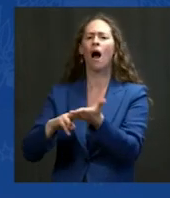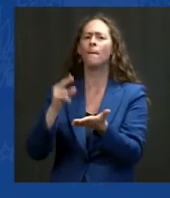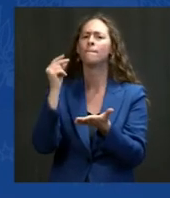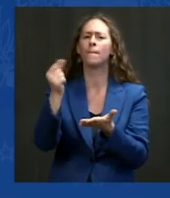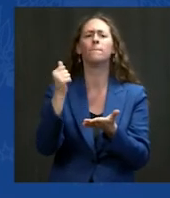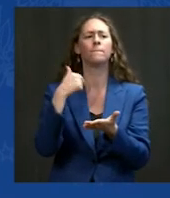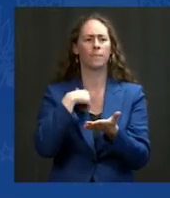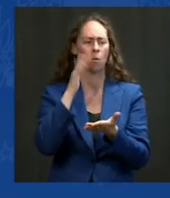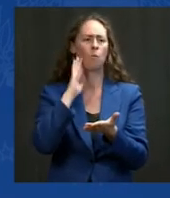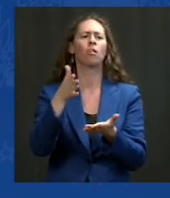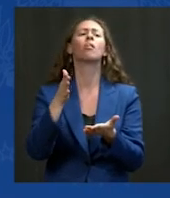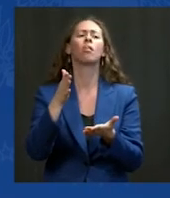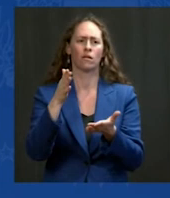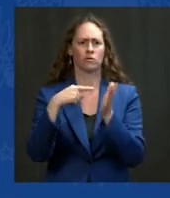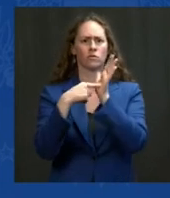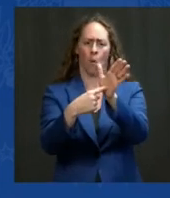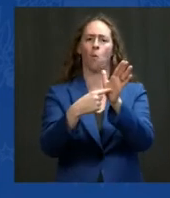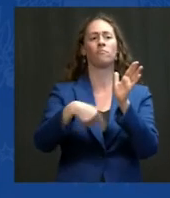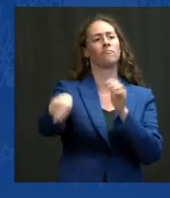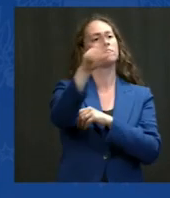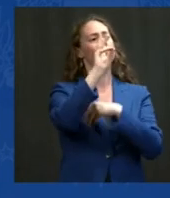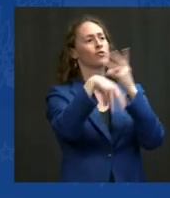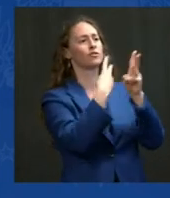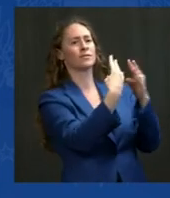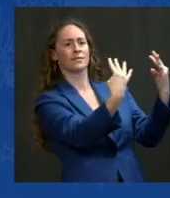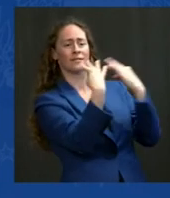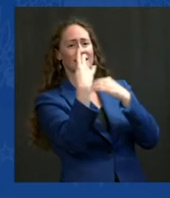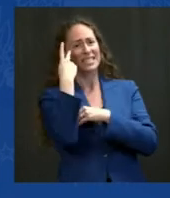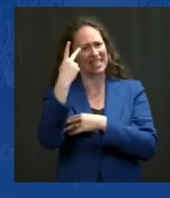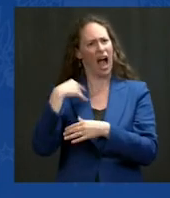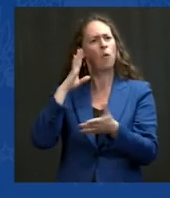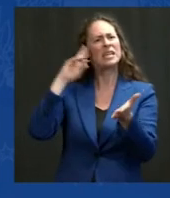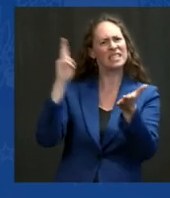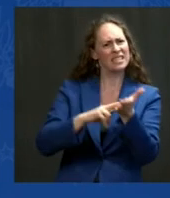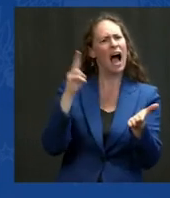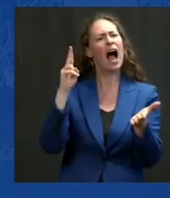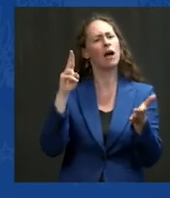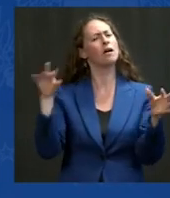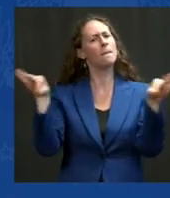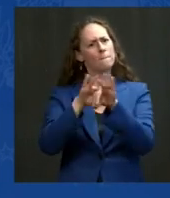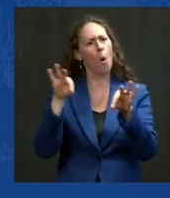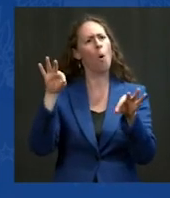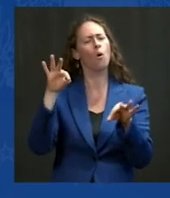world see it. That will be an important moment.